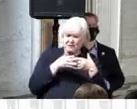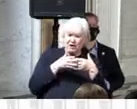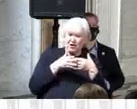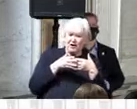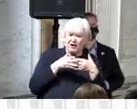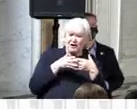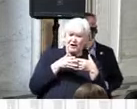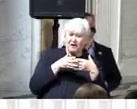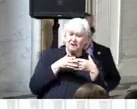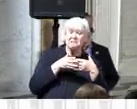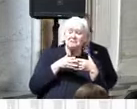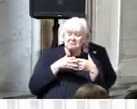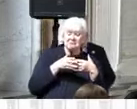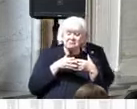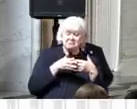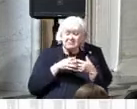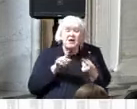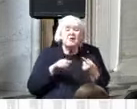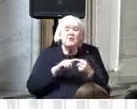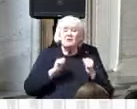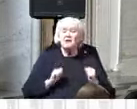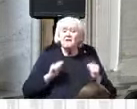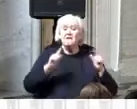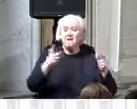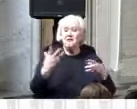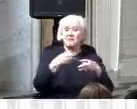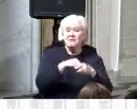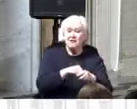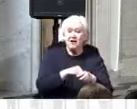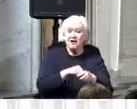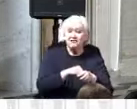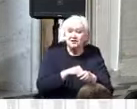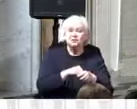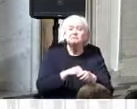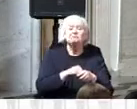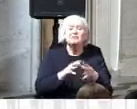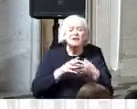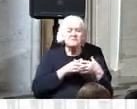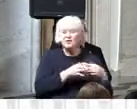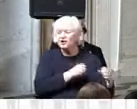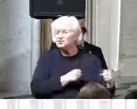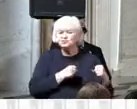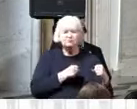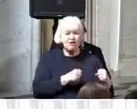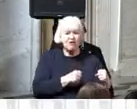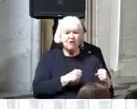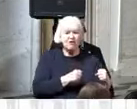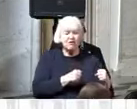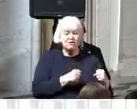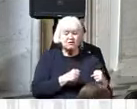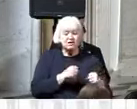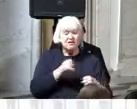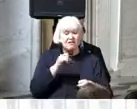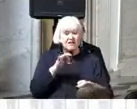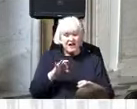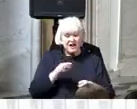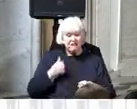everyone can participate and weaker when anyone is left out